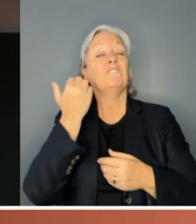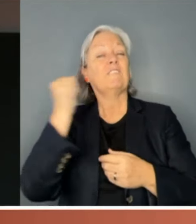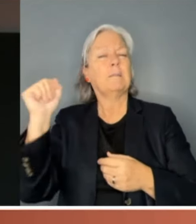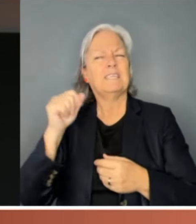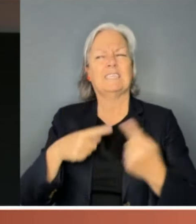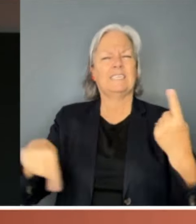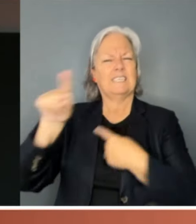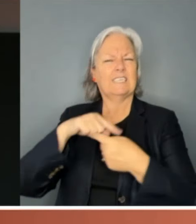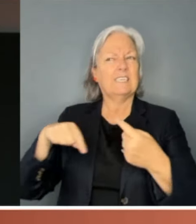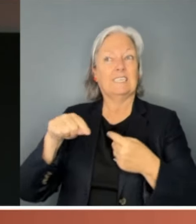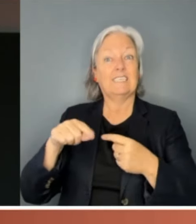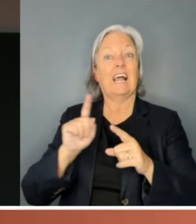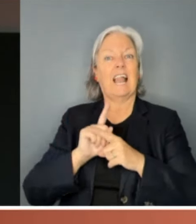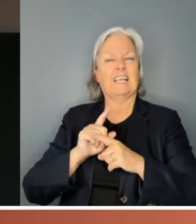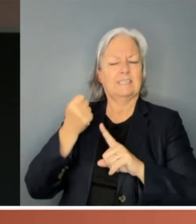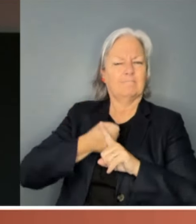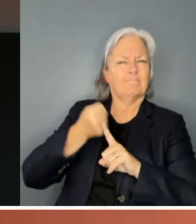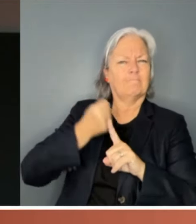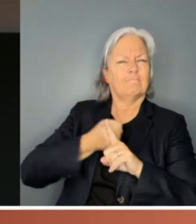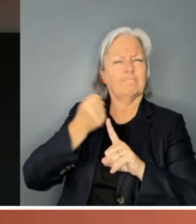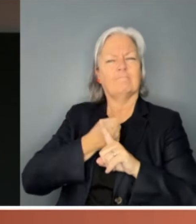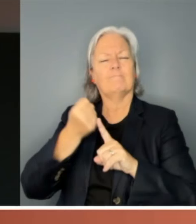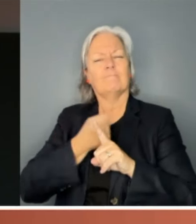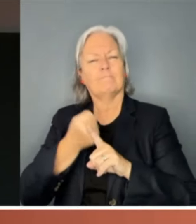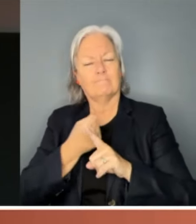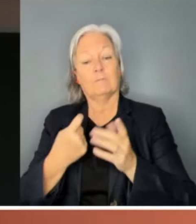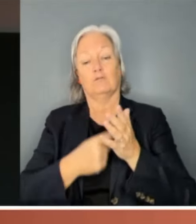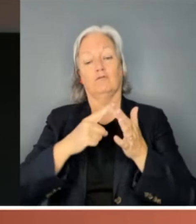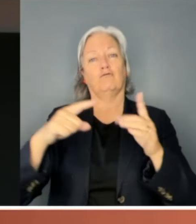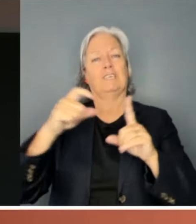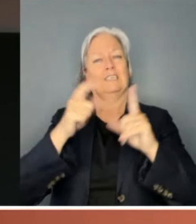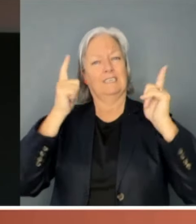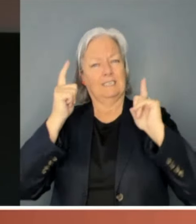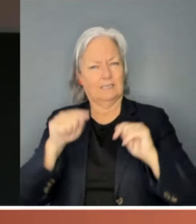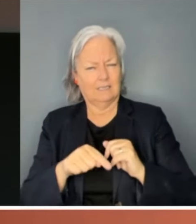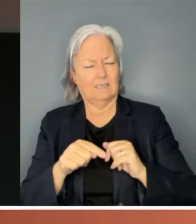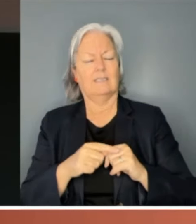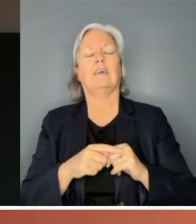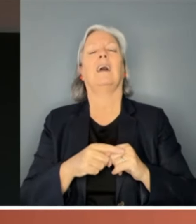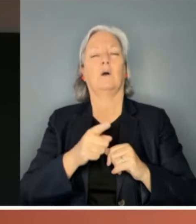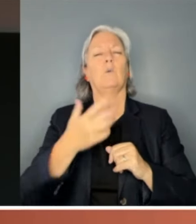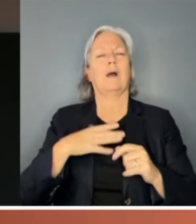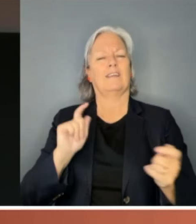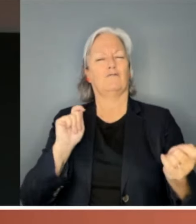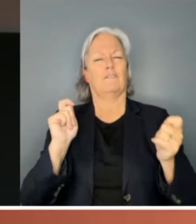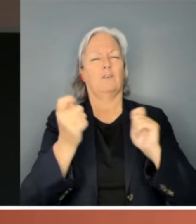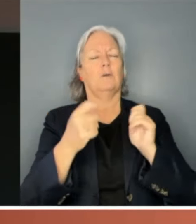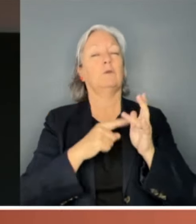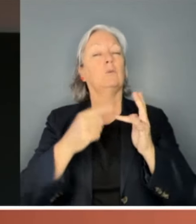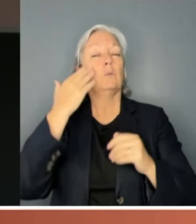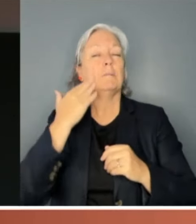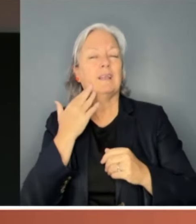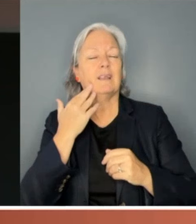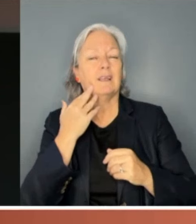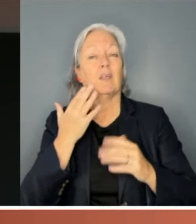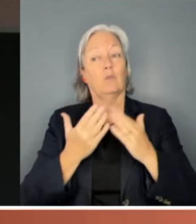outside in. With Reid at the helm, the scale and scope of reforms for women during the short Whitlam era were